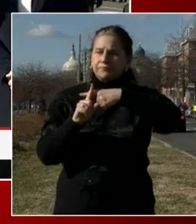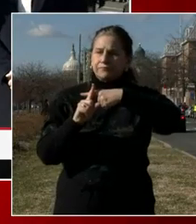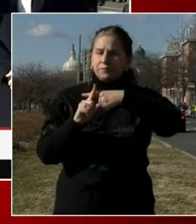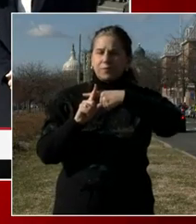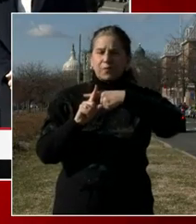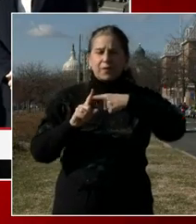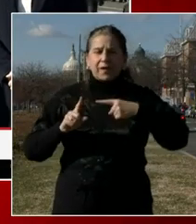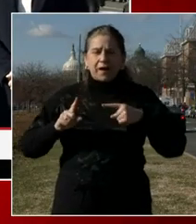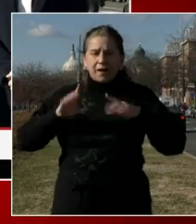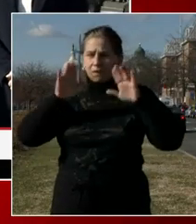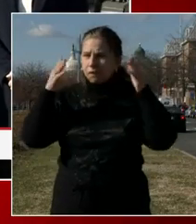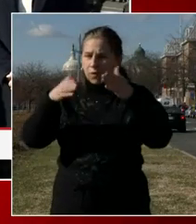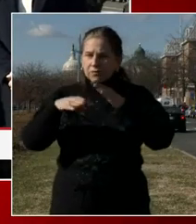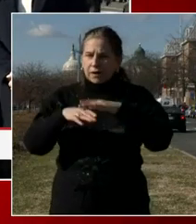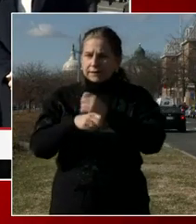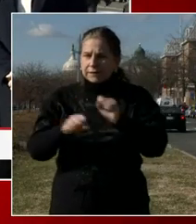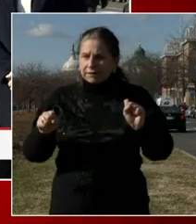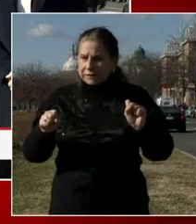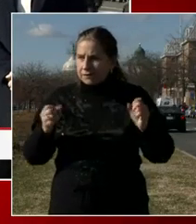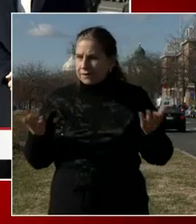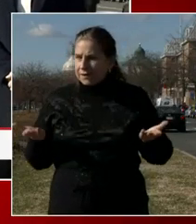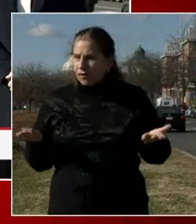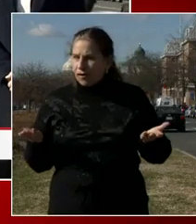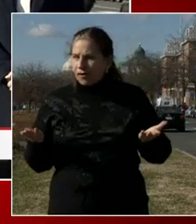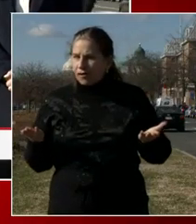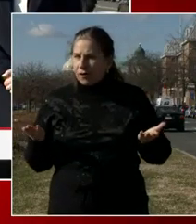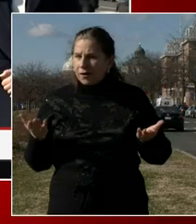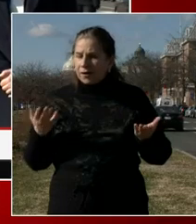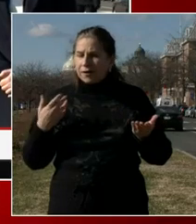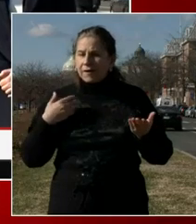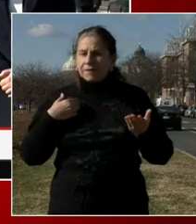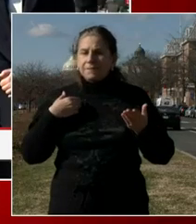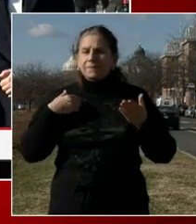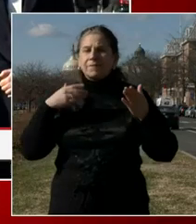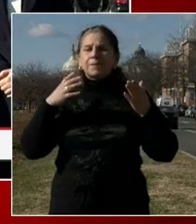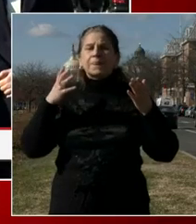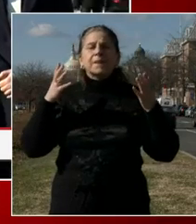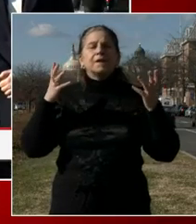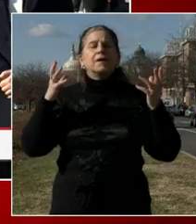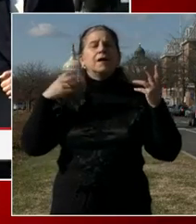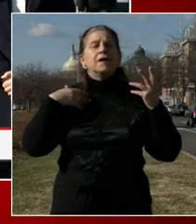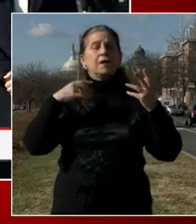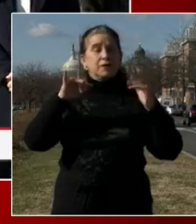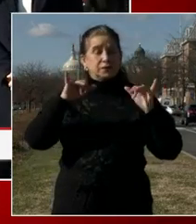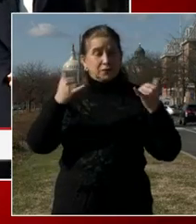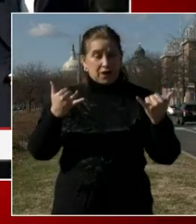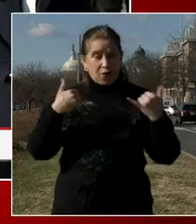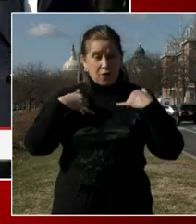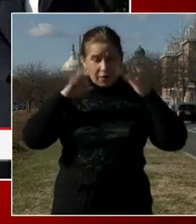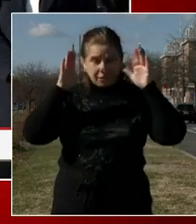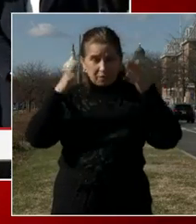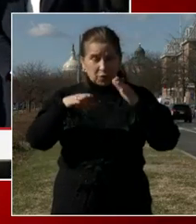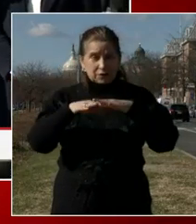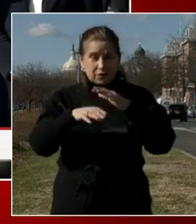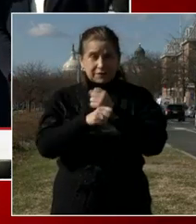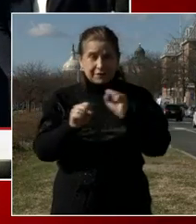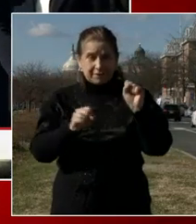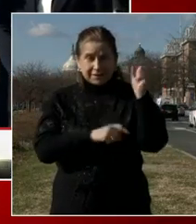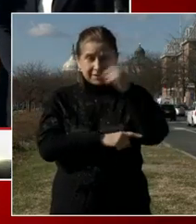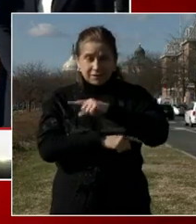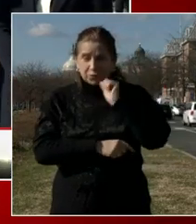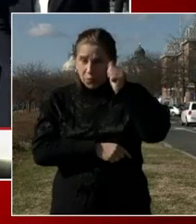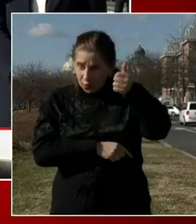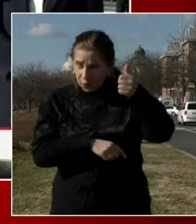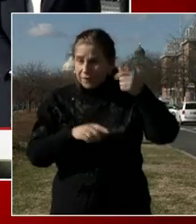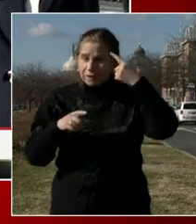safety with the pandemic. We have to focus on, of course, having a safe day tomorrow. So even though the message is tied to